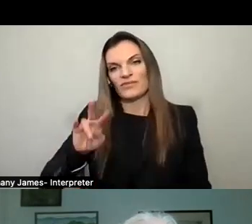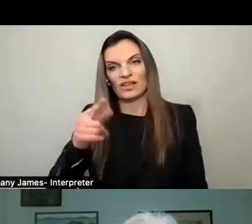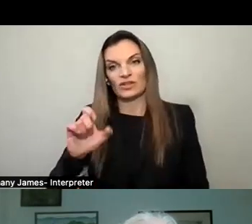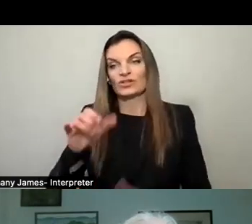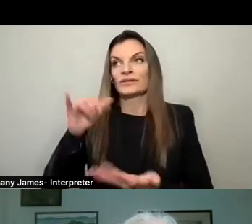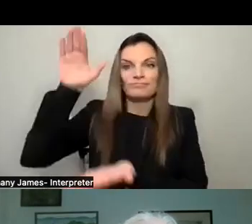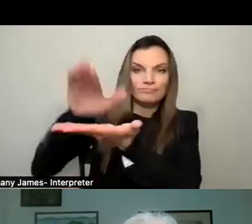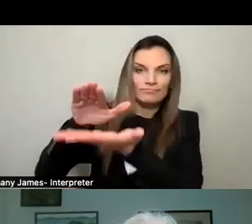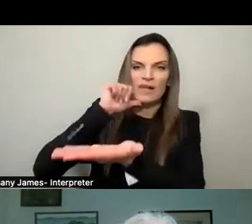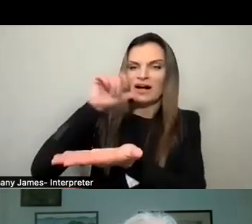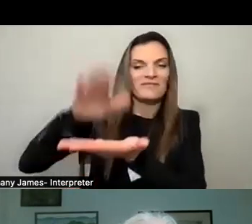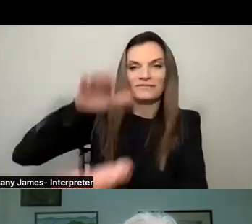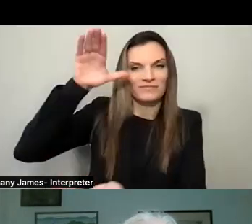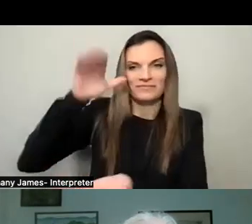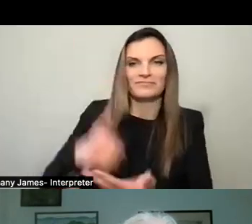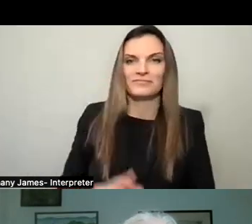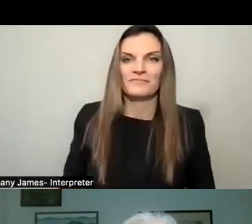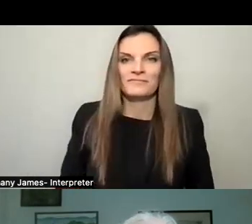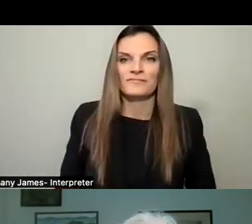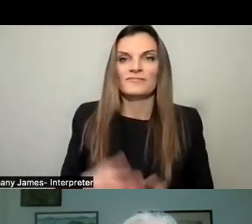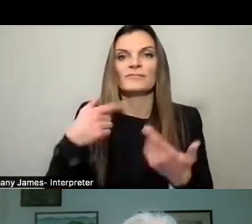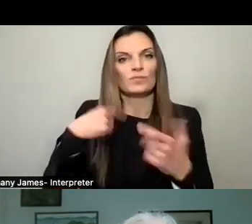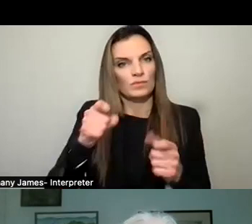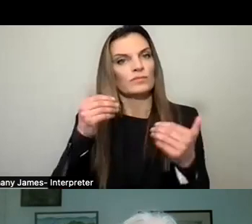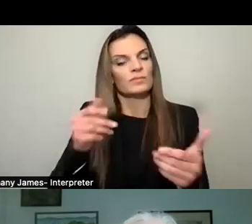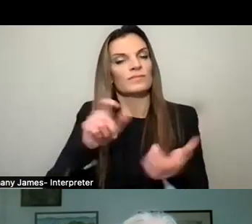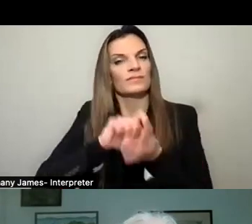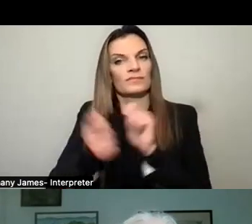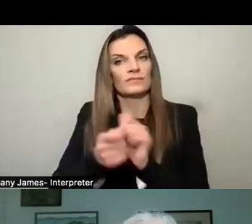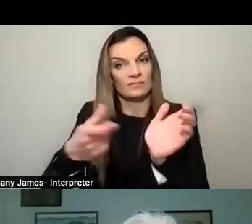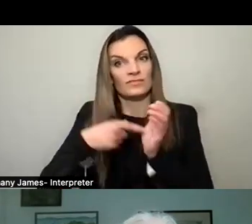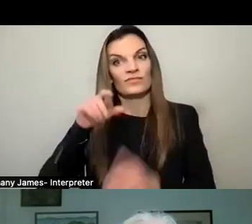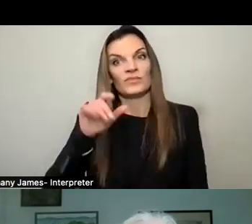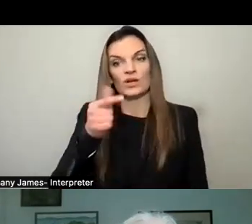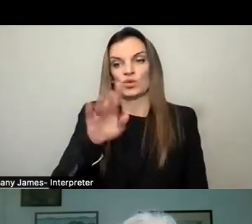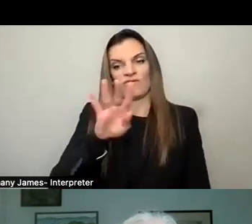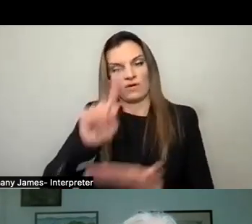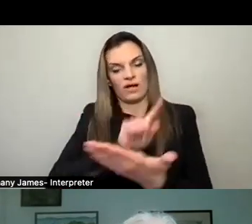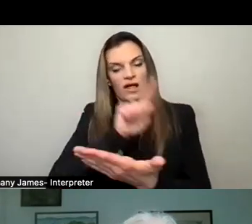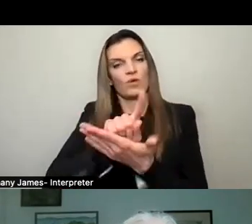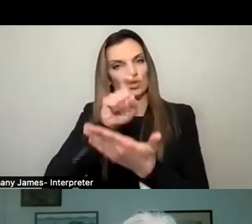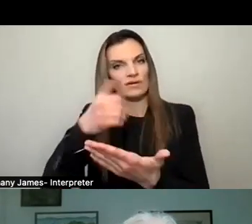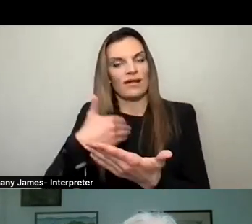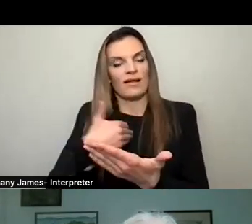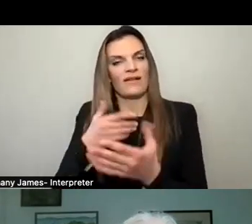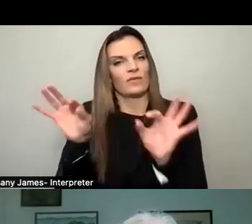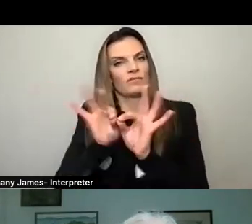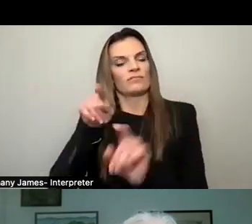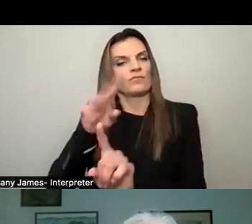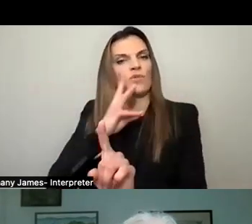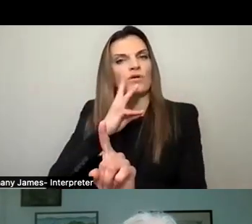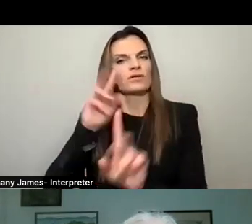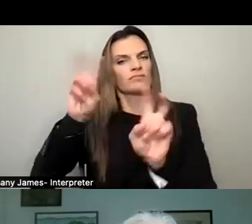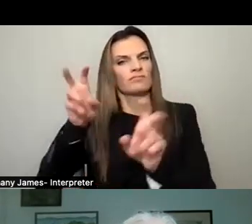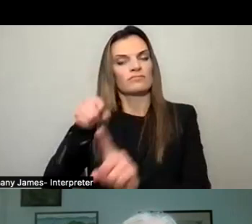I think we need to make a change to that so we make sure we have our state required 24 hours of available water and then also continue to drive